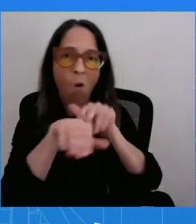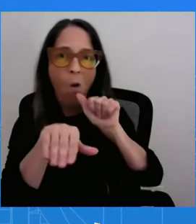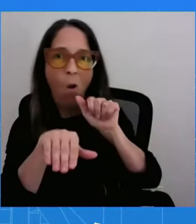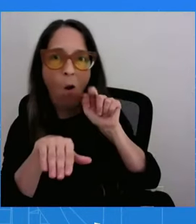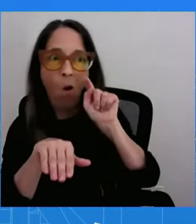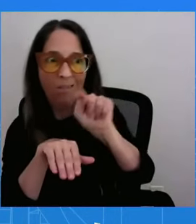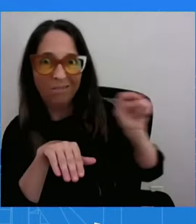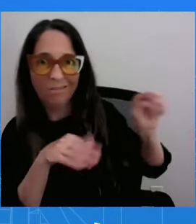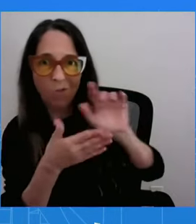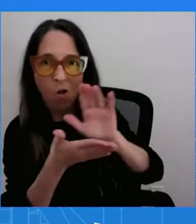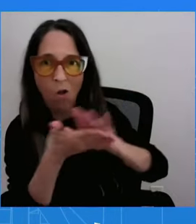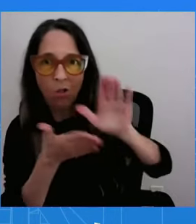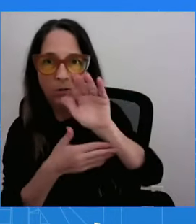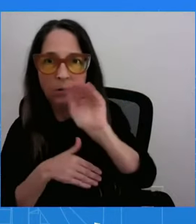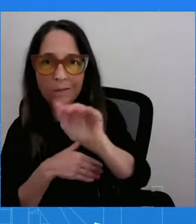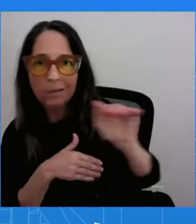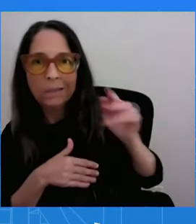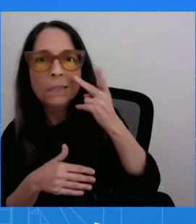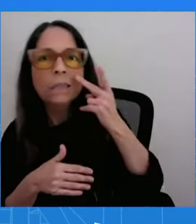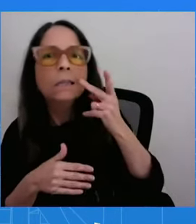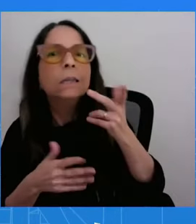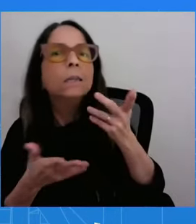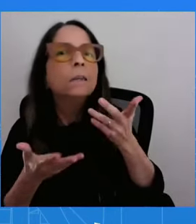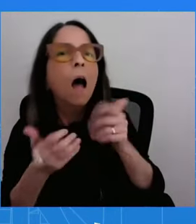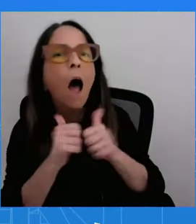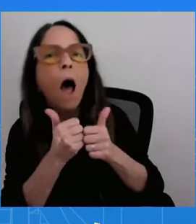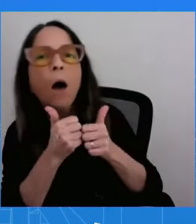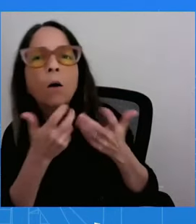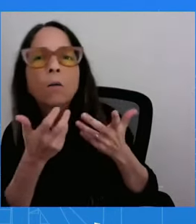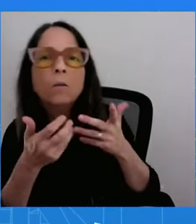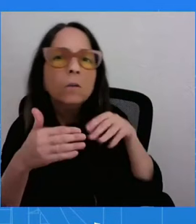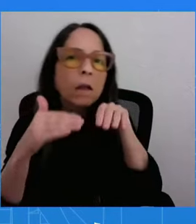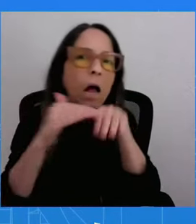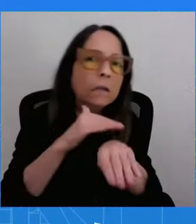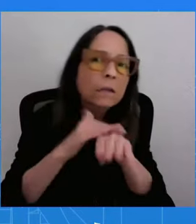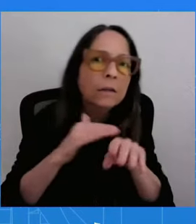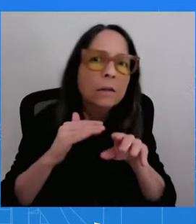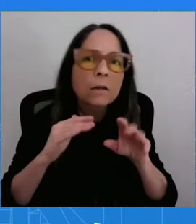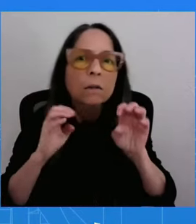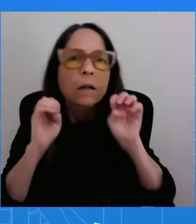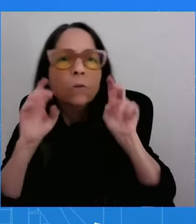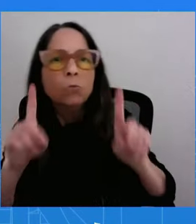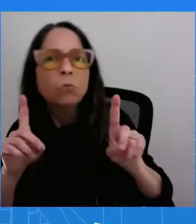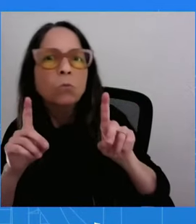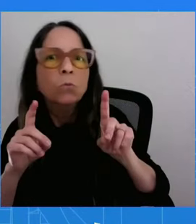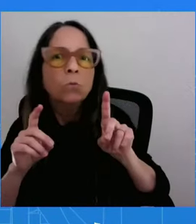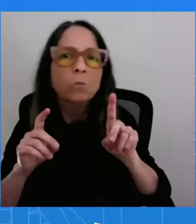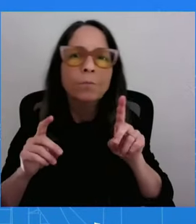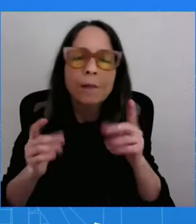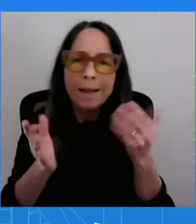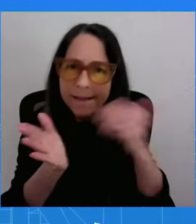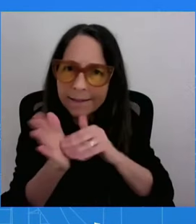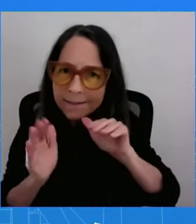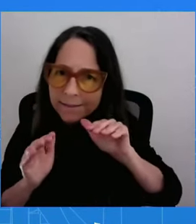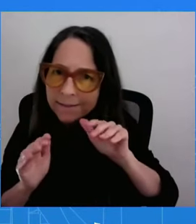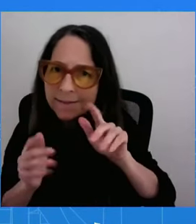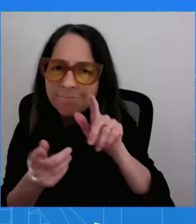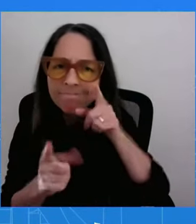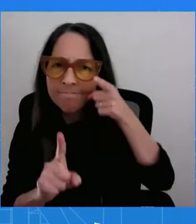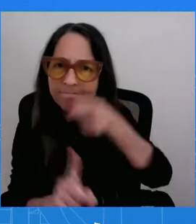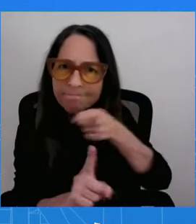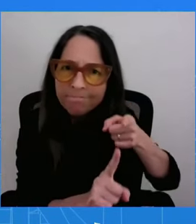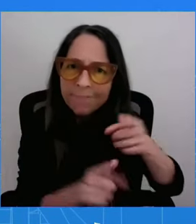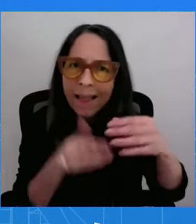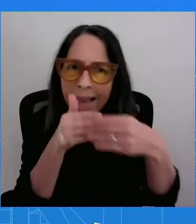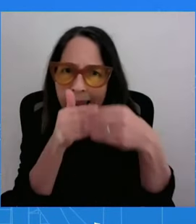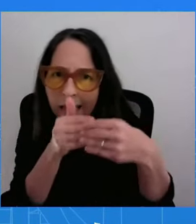and this administration has issued guidance, as you just stated, on specific actions universities can take to provide opportunity to all